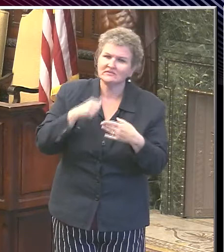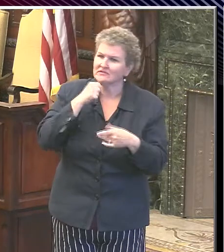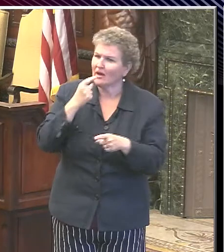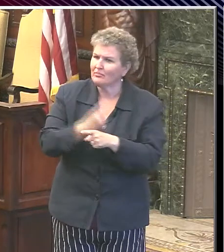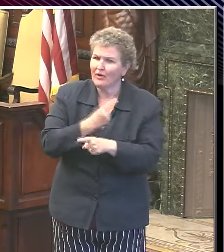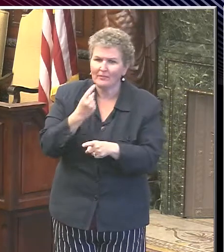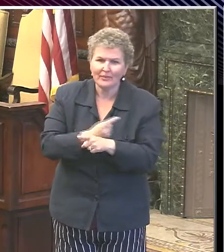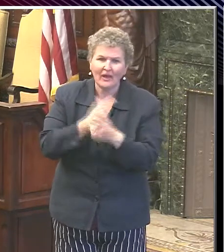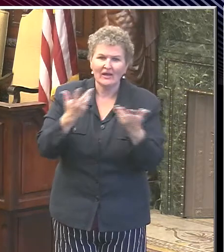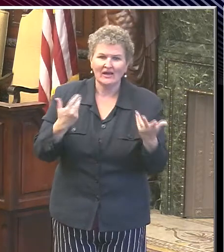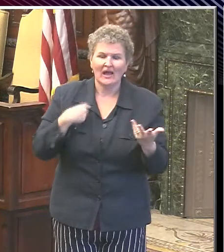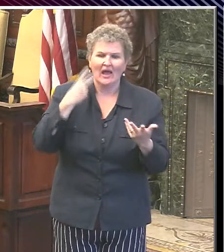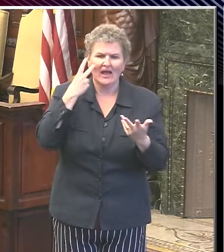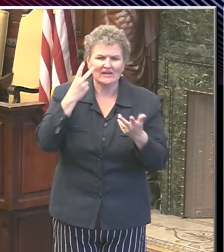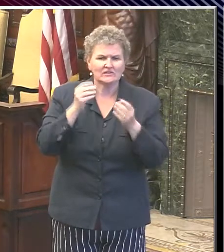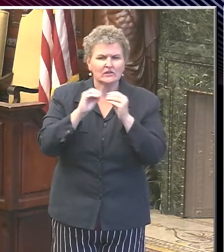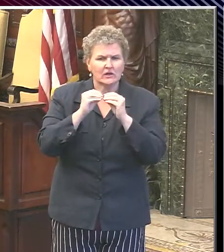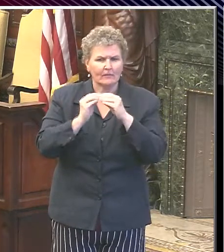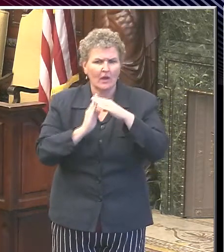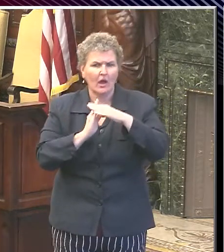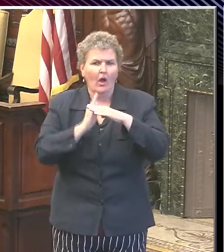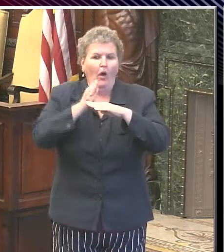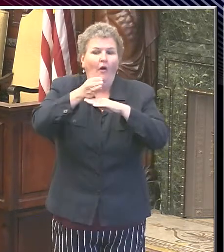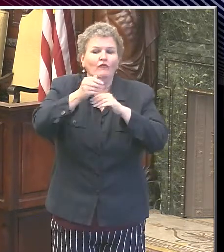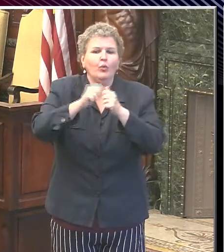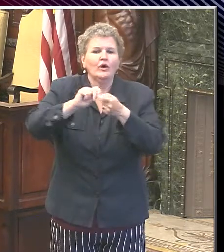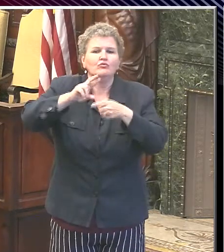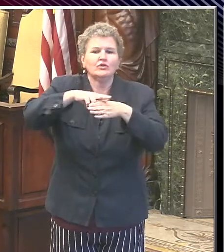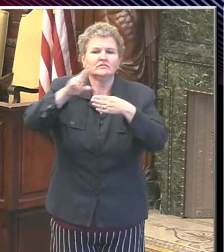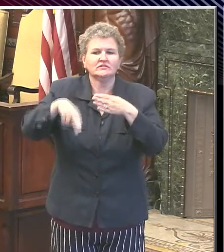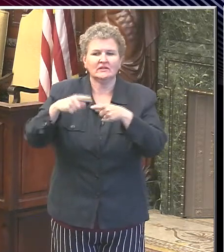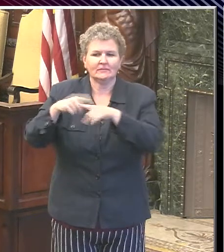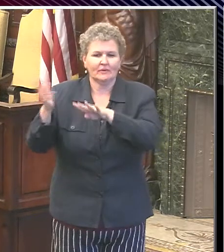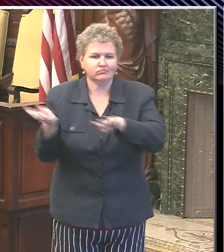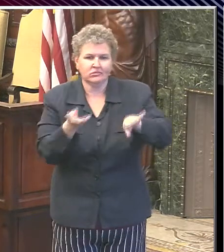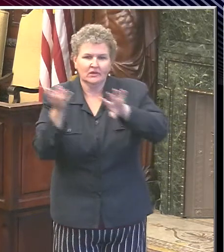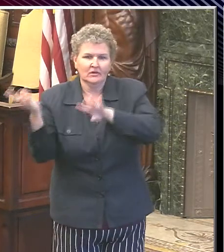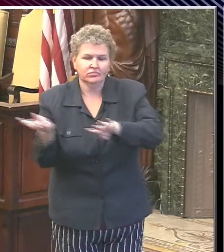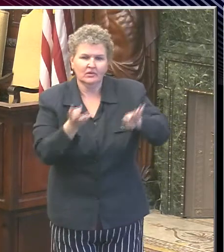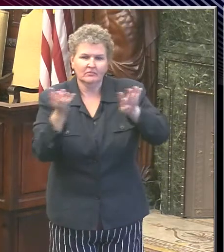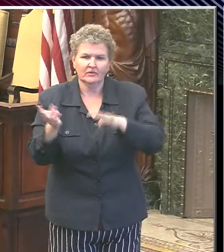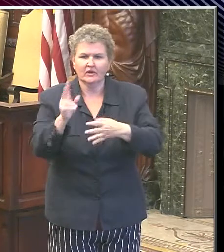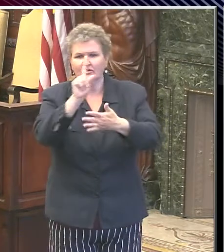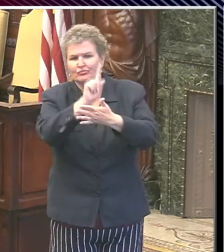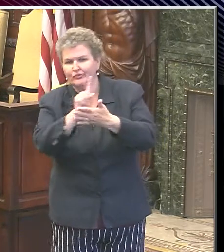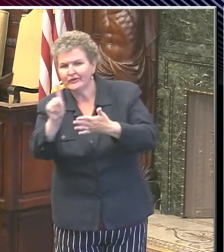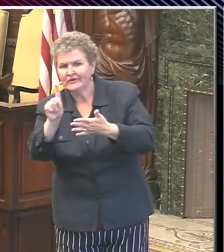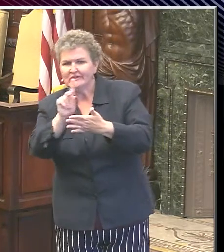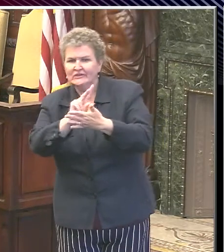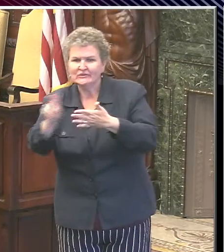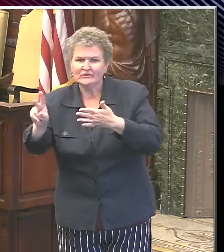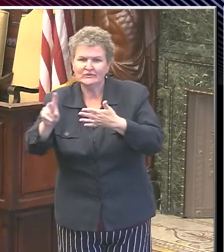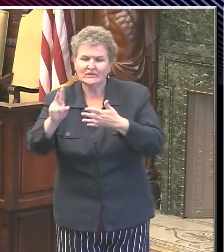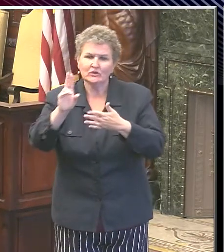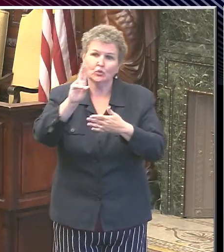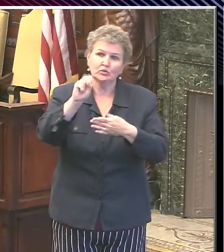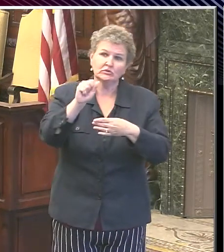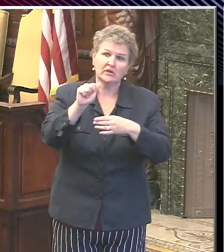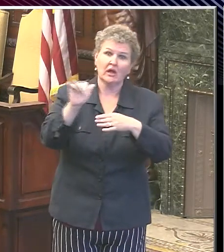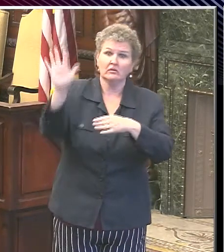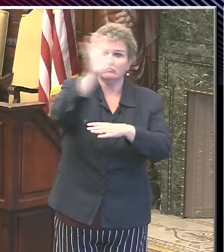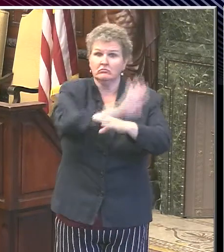improvement in that turnaround time with one of the two big national laboratories. And at the same time, we're still working on trying to redirect